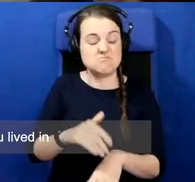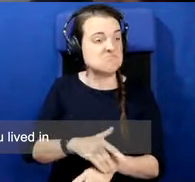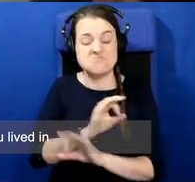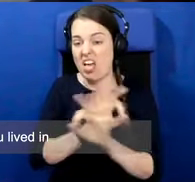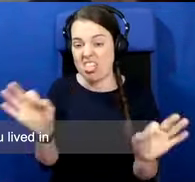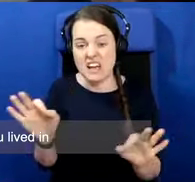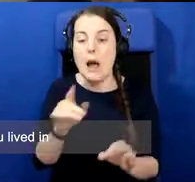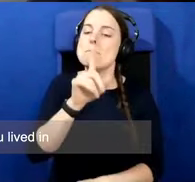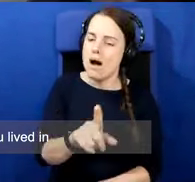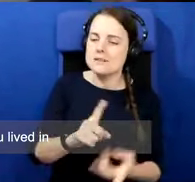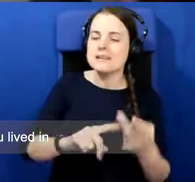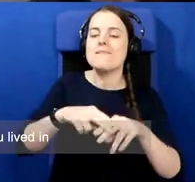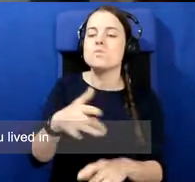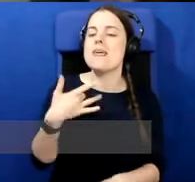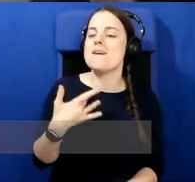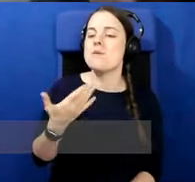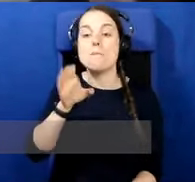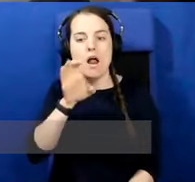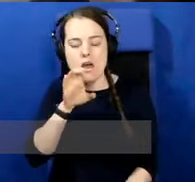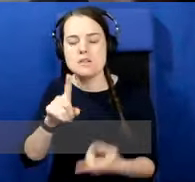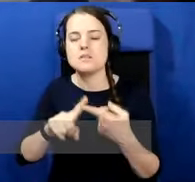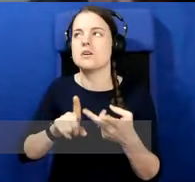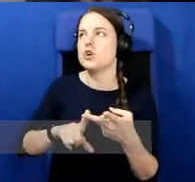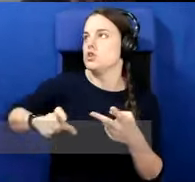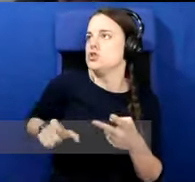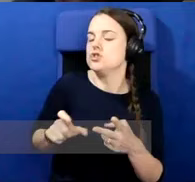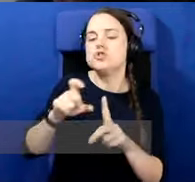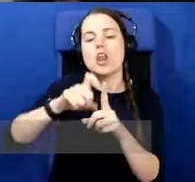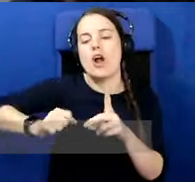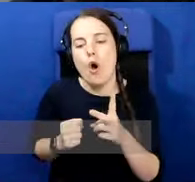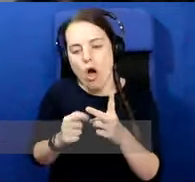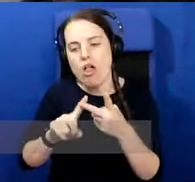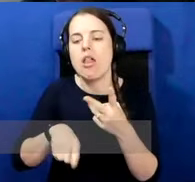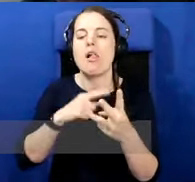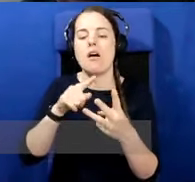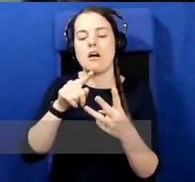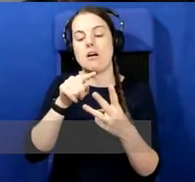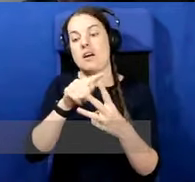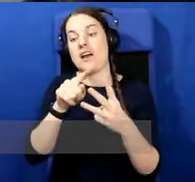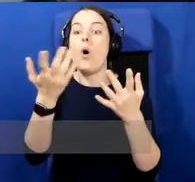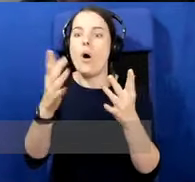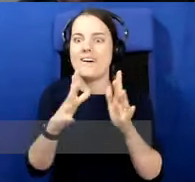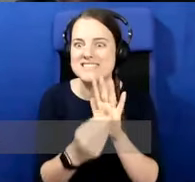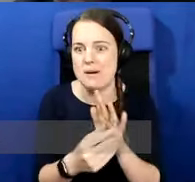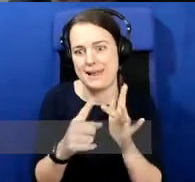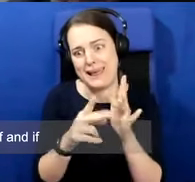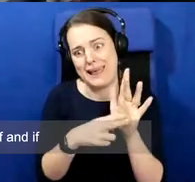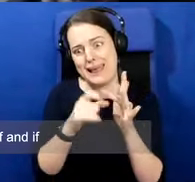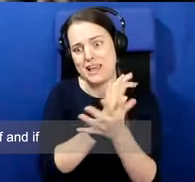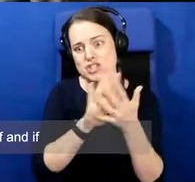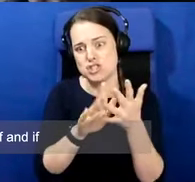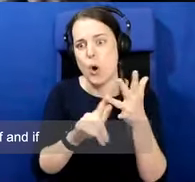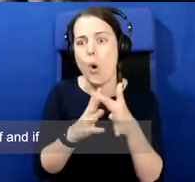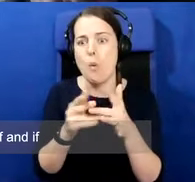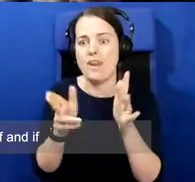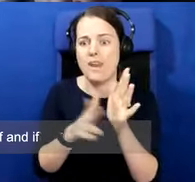know, County Monaghan, if you lived in Donegal, particularly, you know, a initial is, let's face it, you know, almost entirely